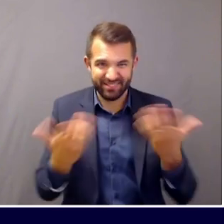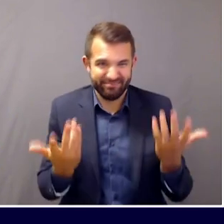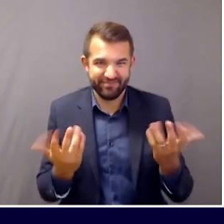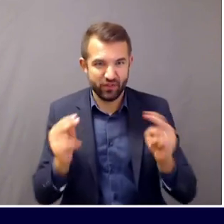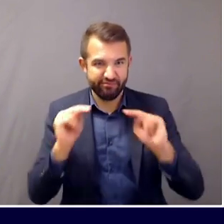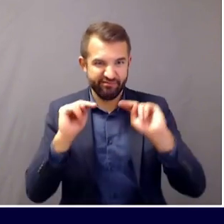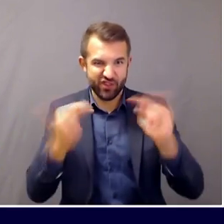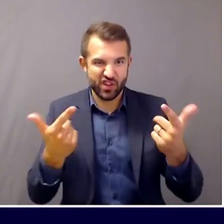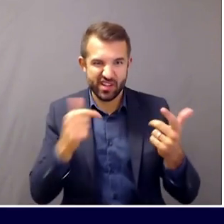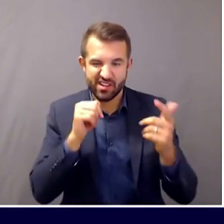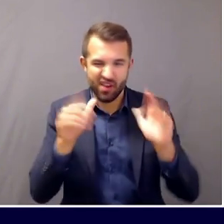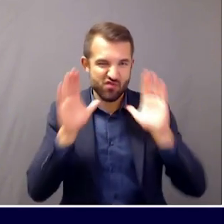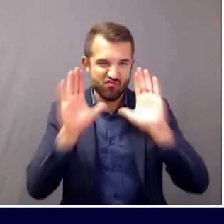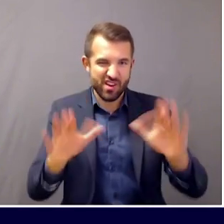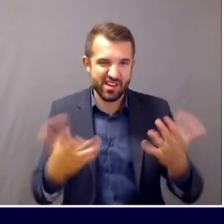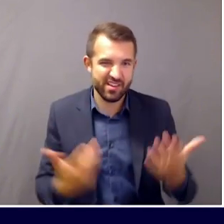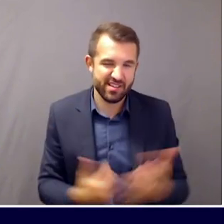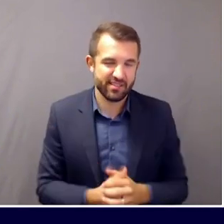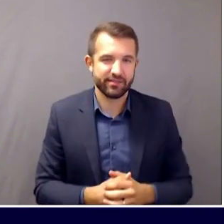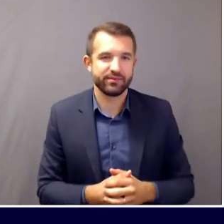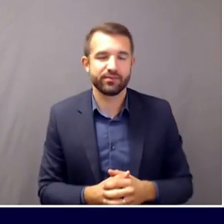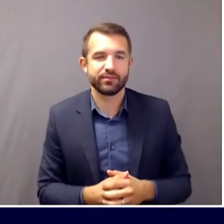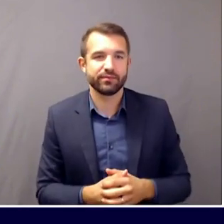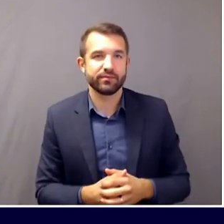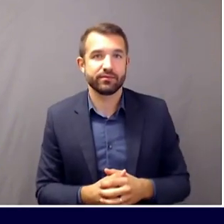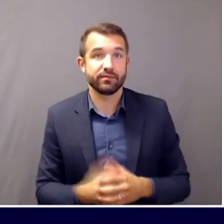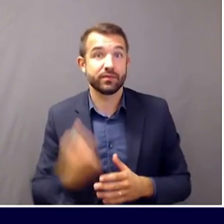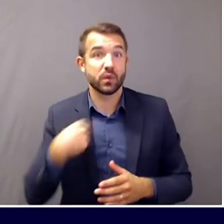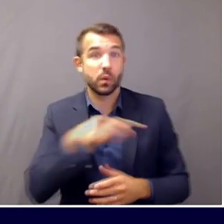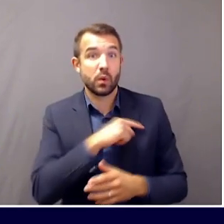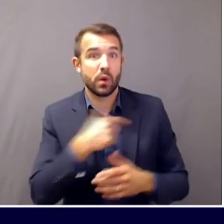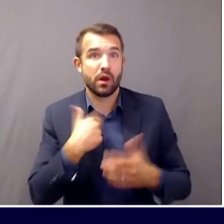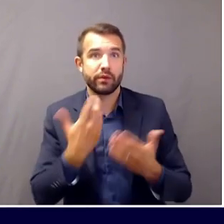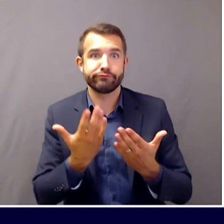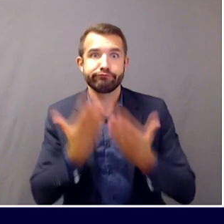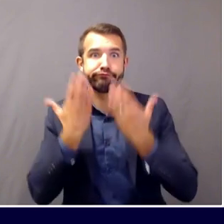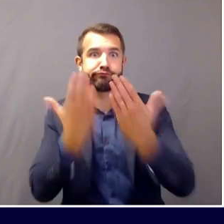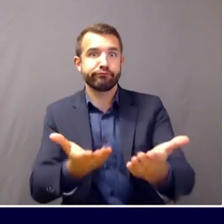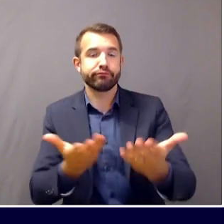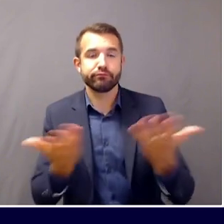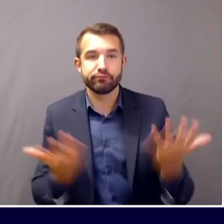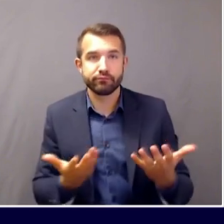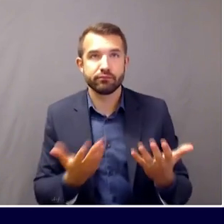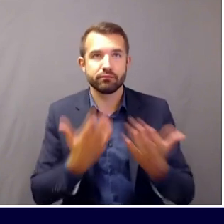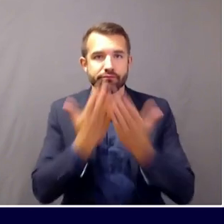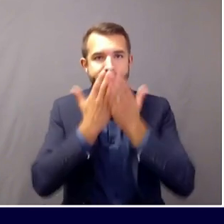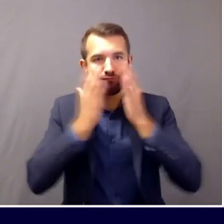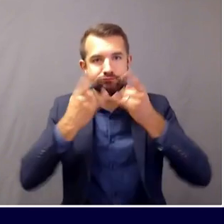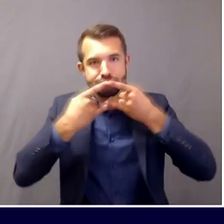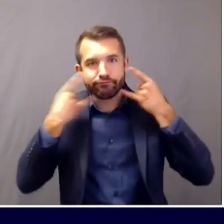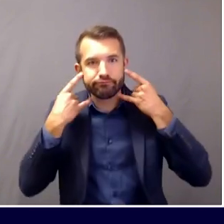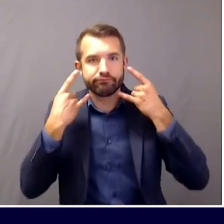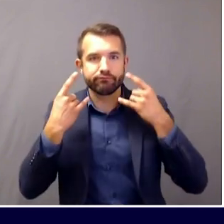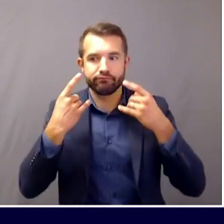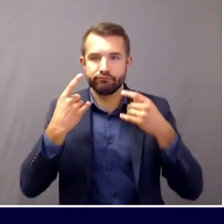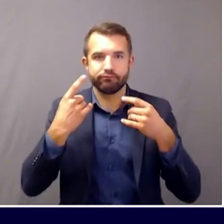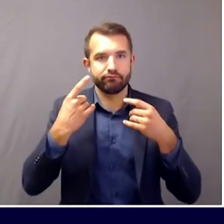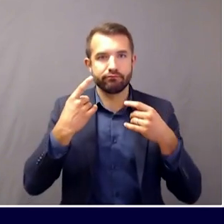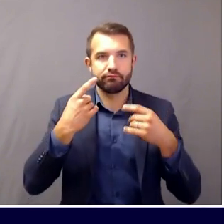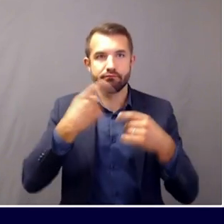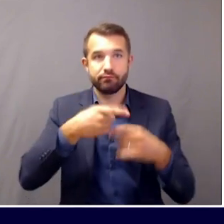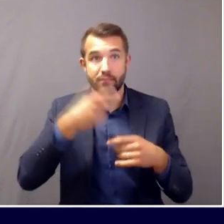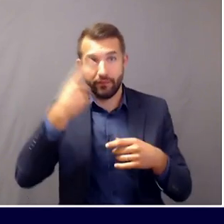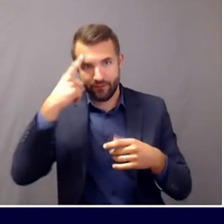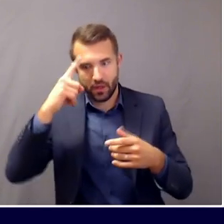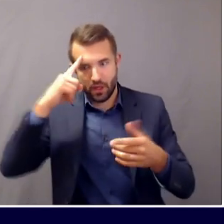it's supposed to be doing. What we recommend is use a face covering that is designed to be a face covering. That doesn't